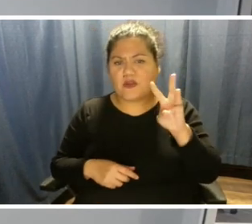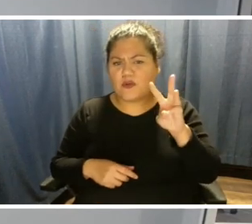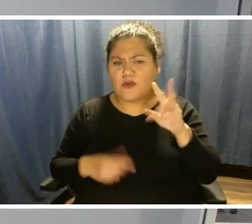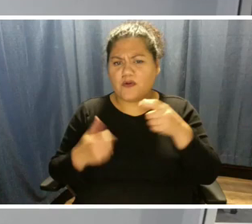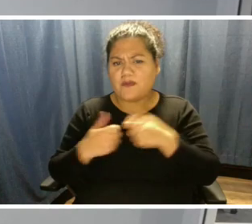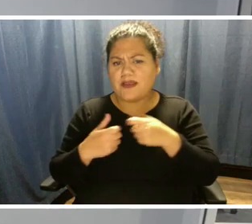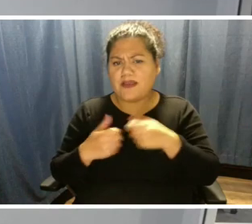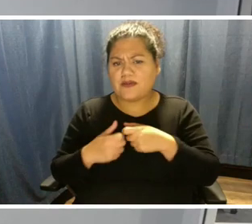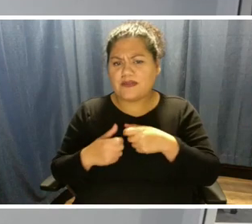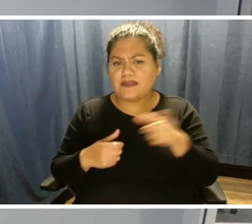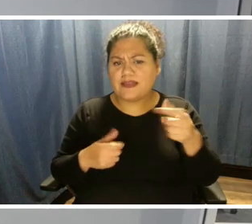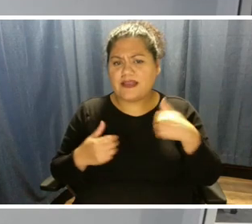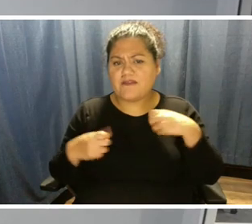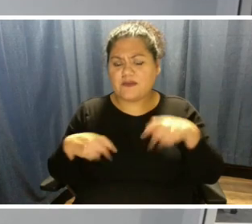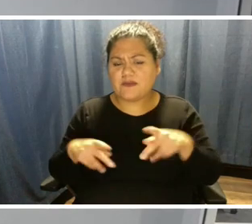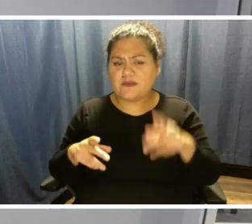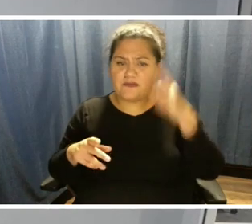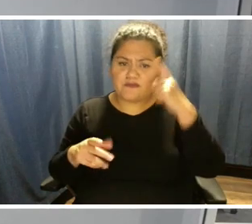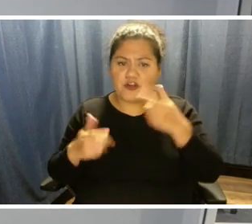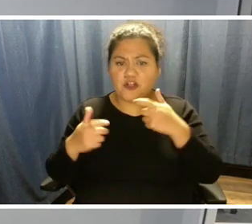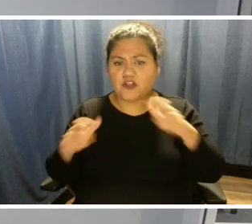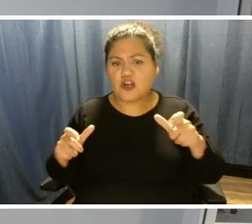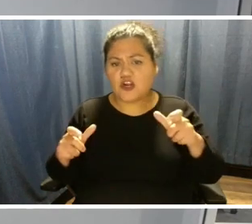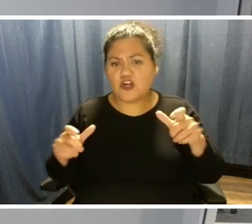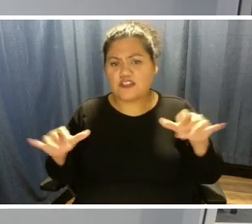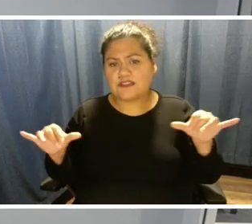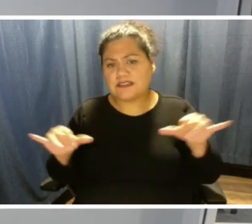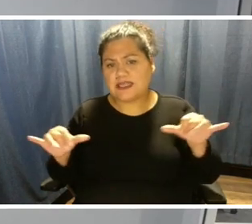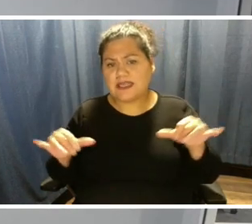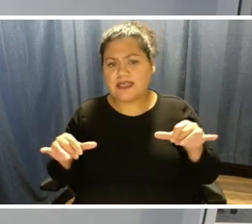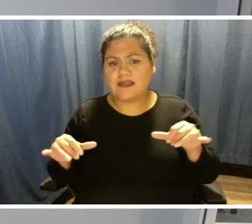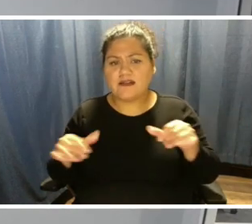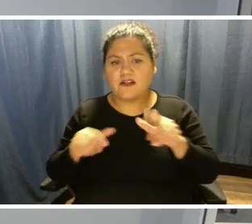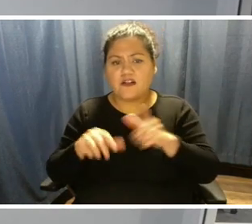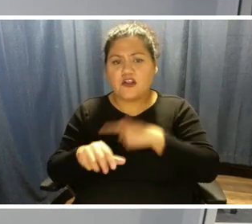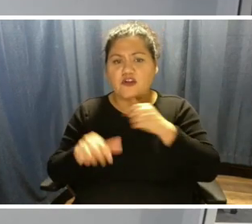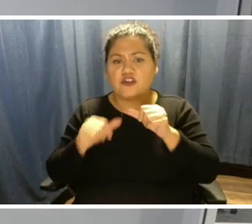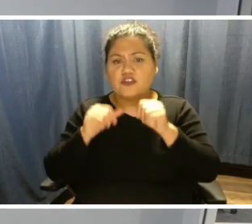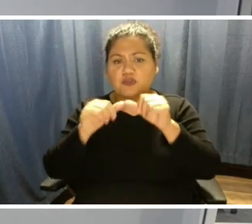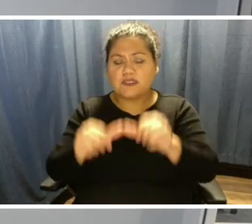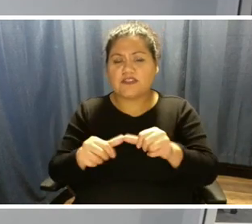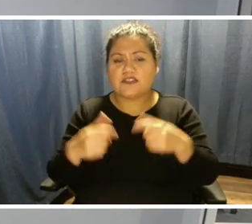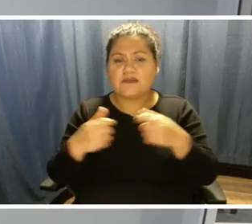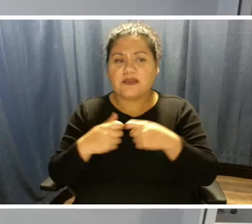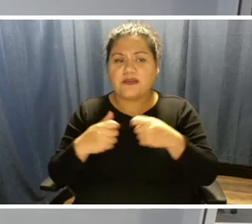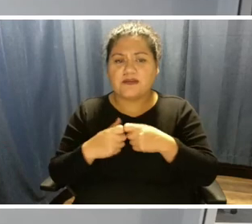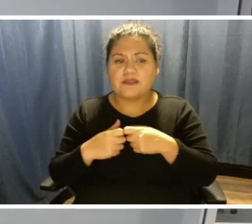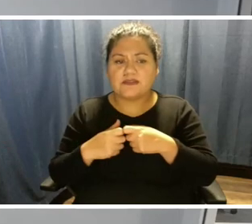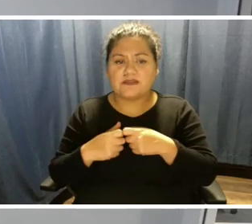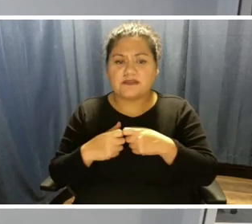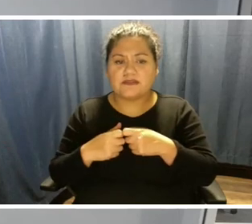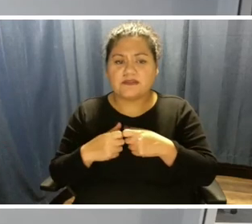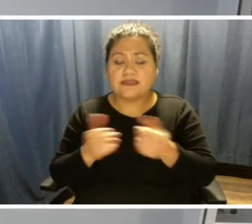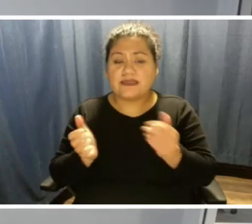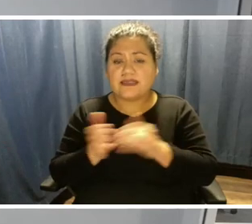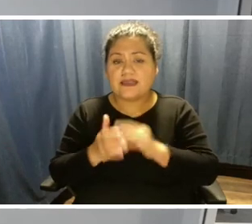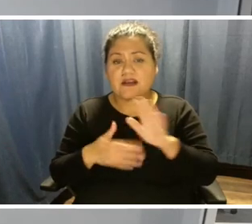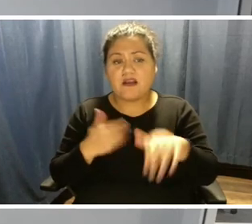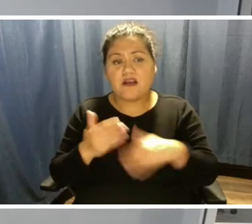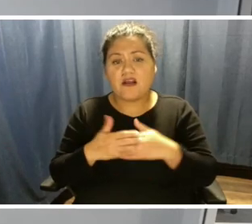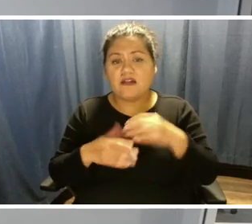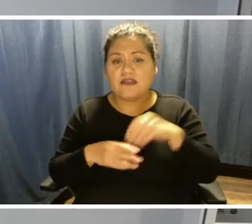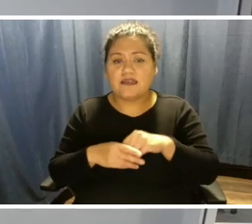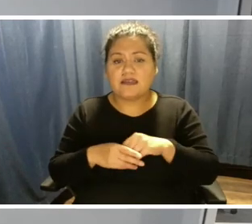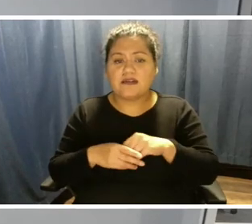have opportunities for large scale, longer duration batteries. So we're, again, all in on storage